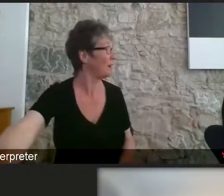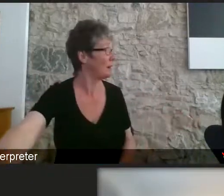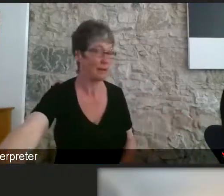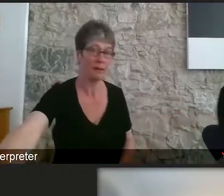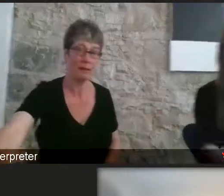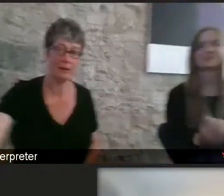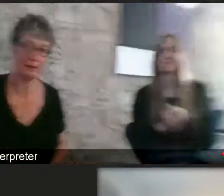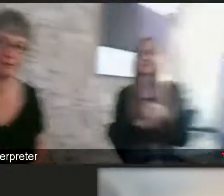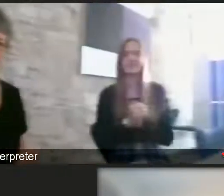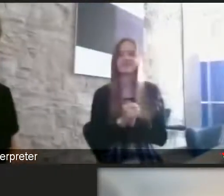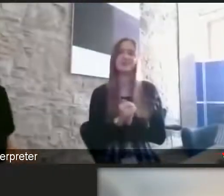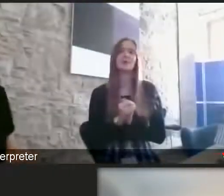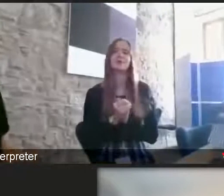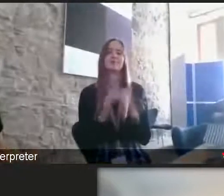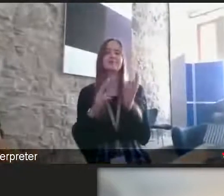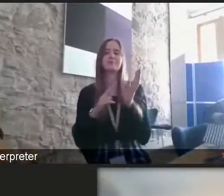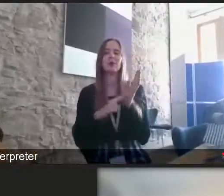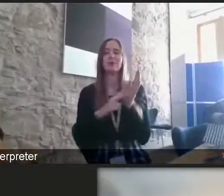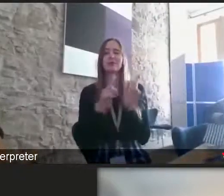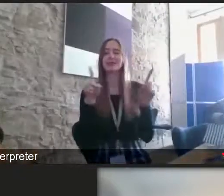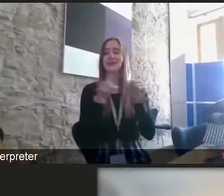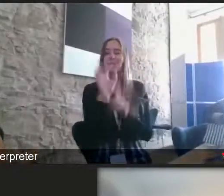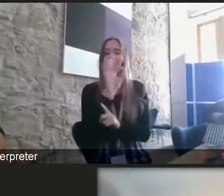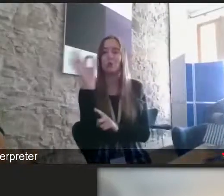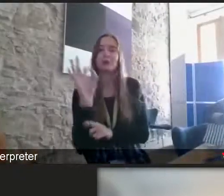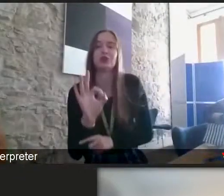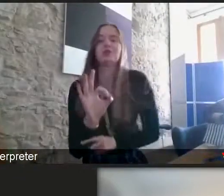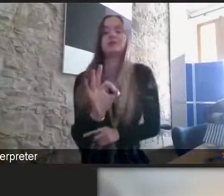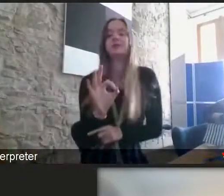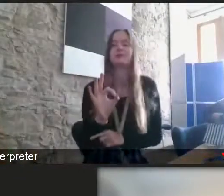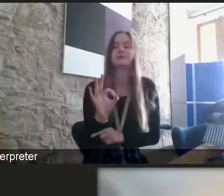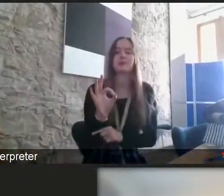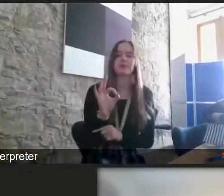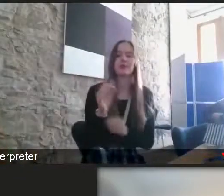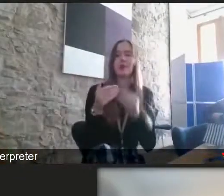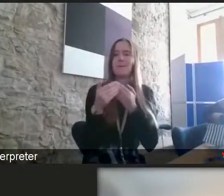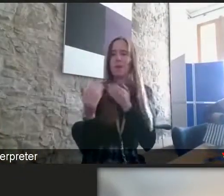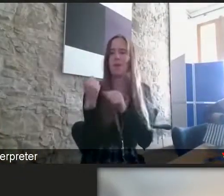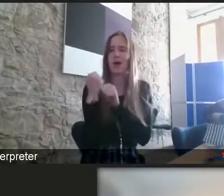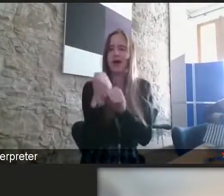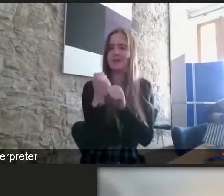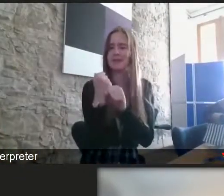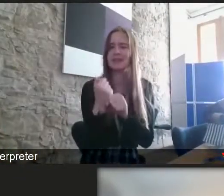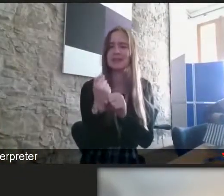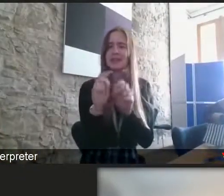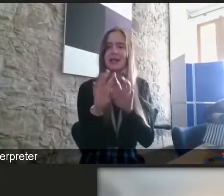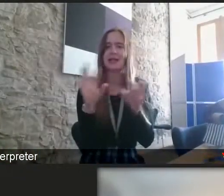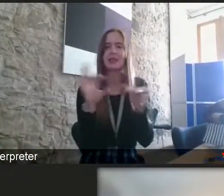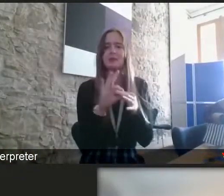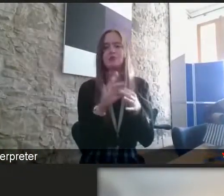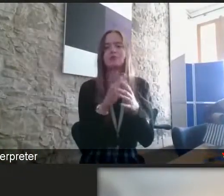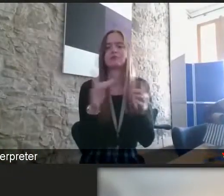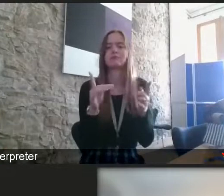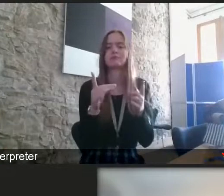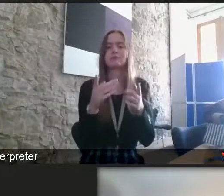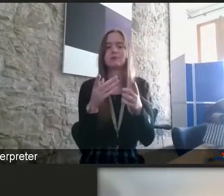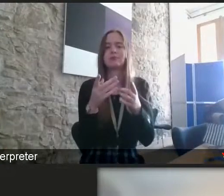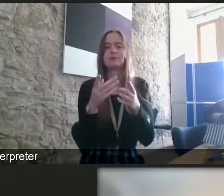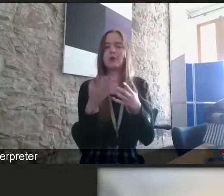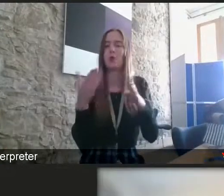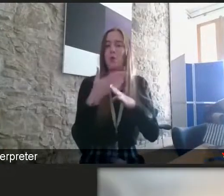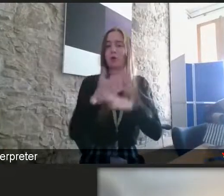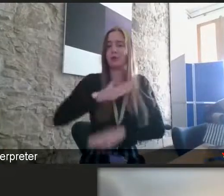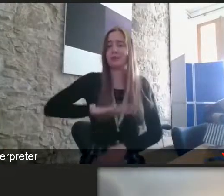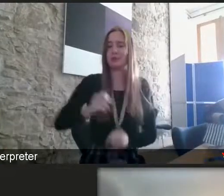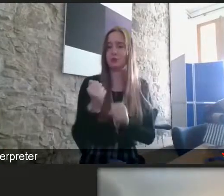and I suppose just in the point that Bella mentioned at the end around about more advocacy I suppose in terms of in terms of that is there work need to be done